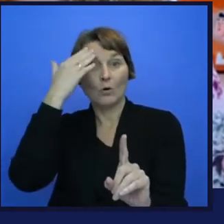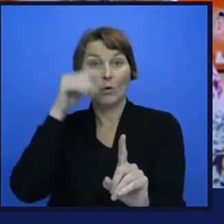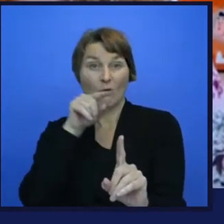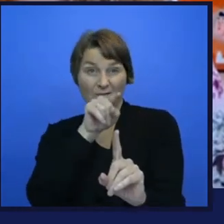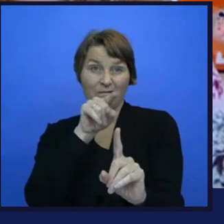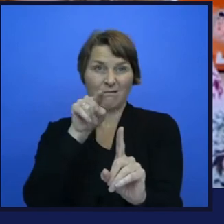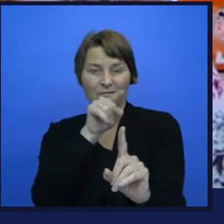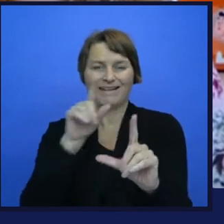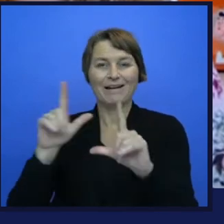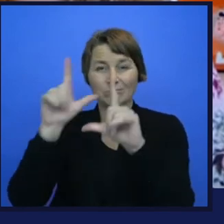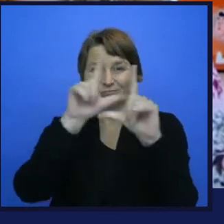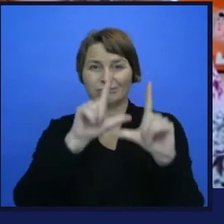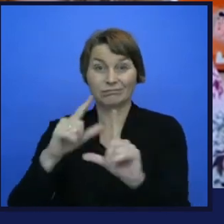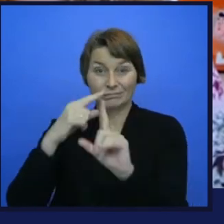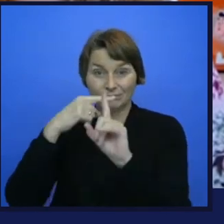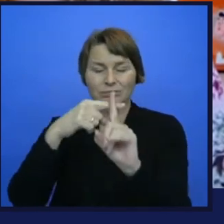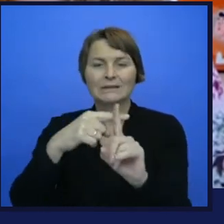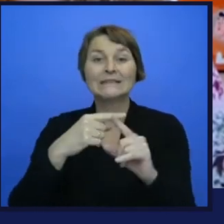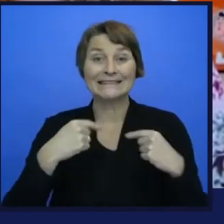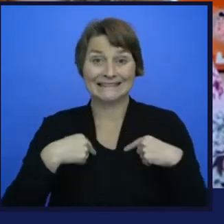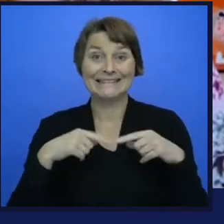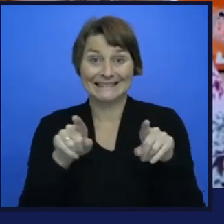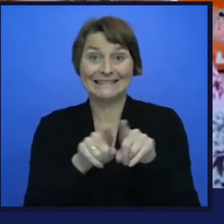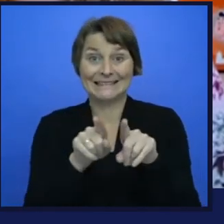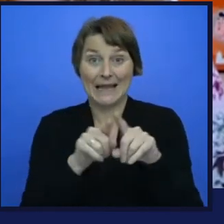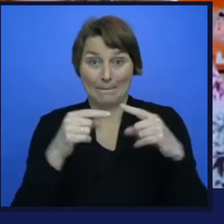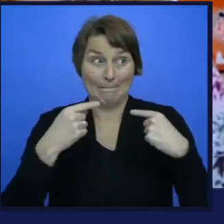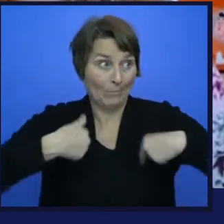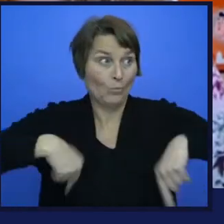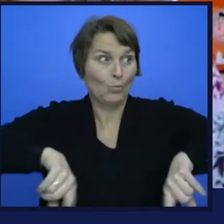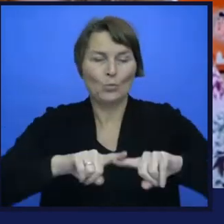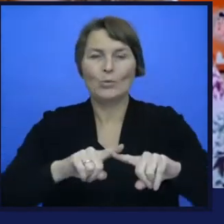are also sort of driven by bias ourselves.